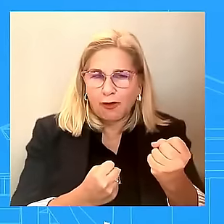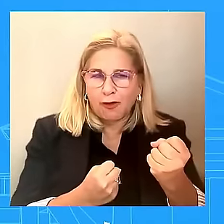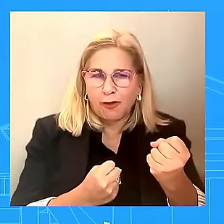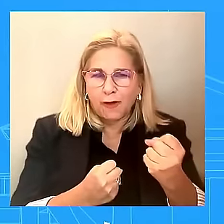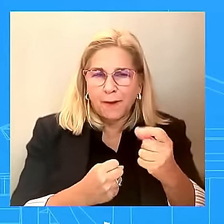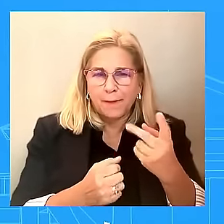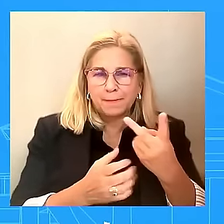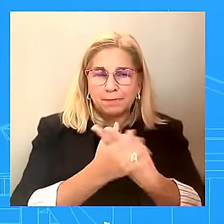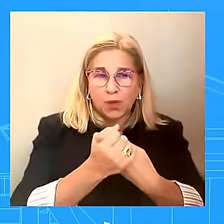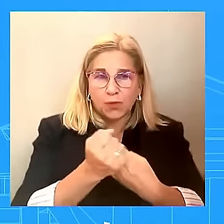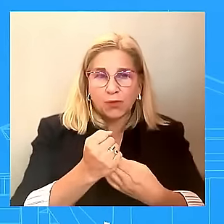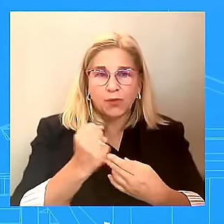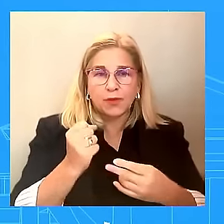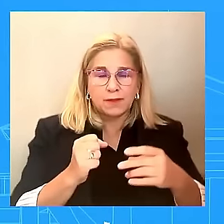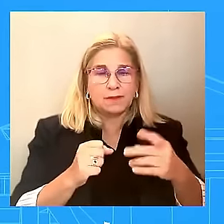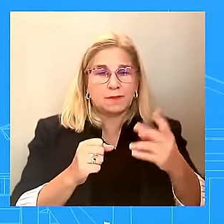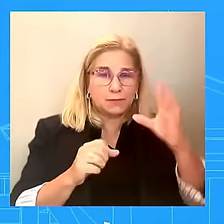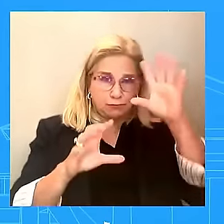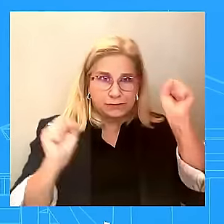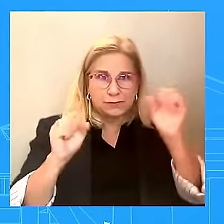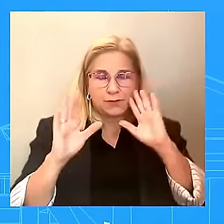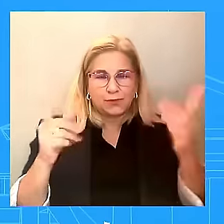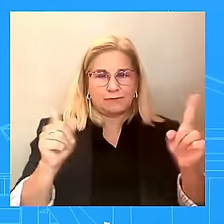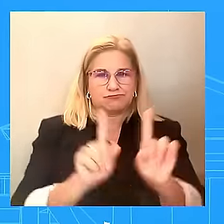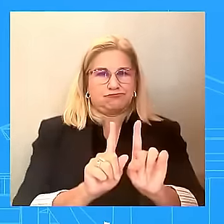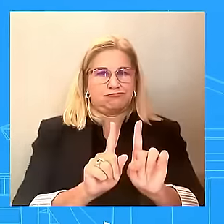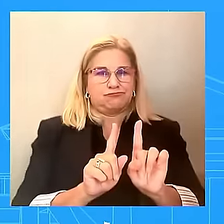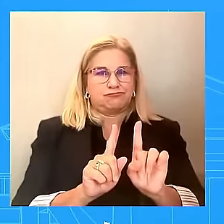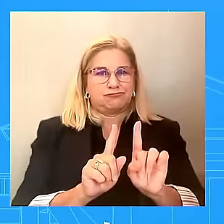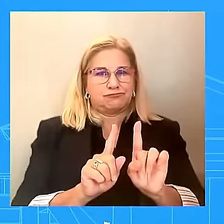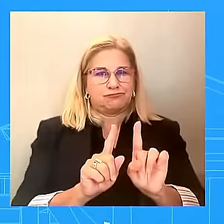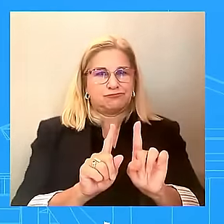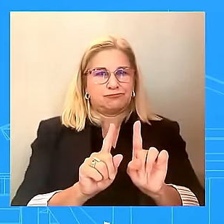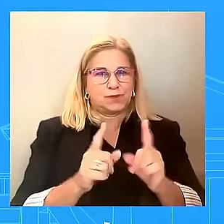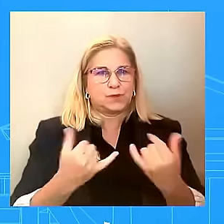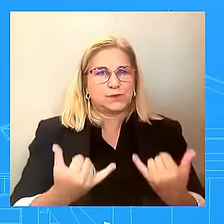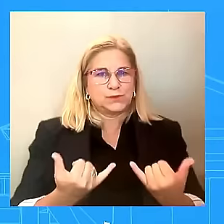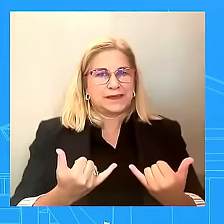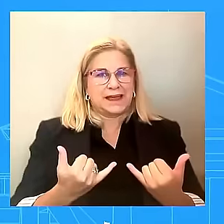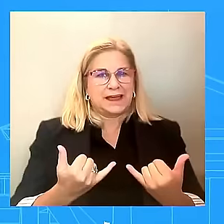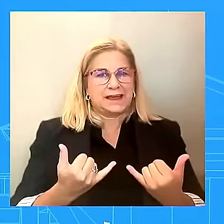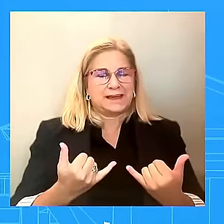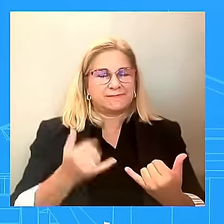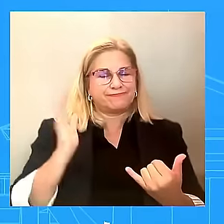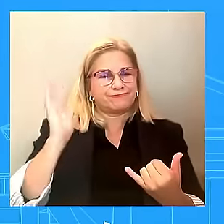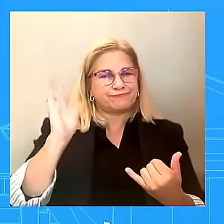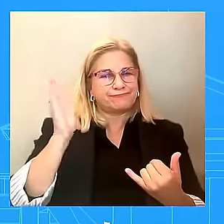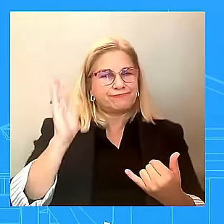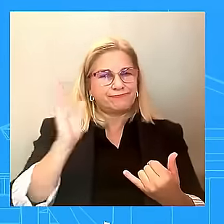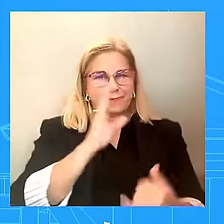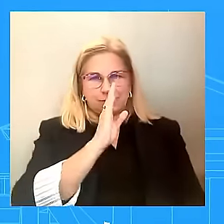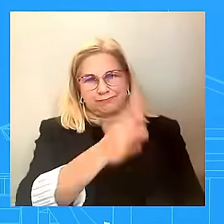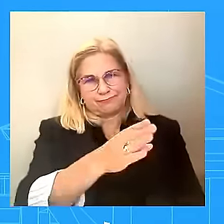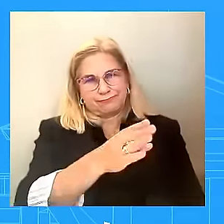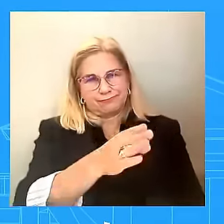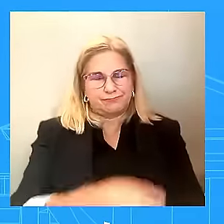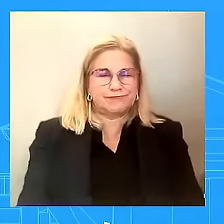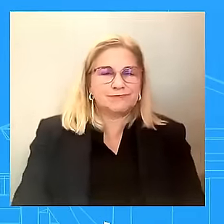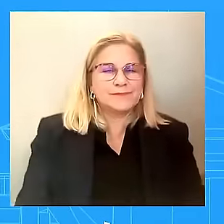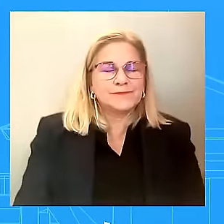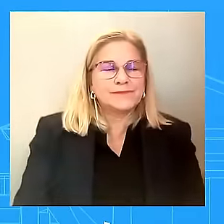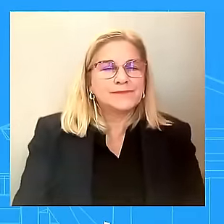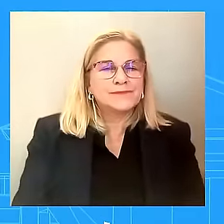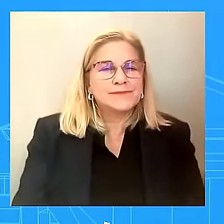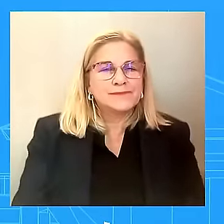the bilat. You'll hear directly from the President. And so I'll just leave it there. Okay. And then following up again on the ceasefire deal in Lebanon, you said